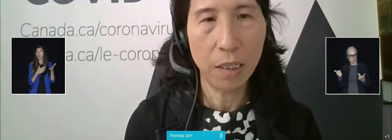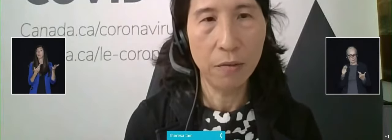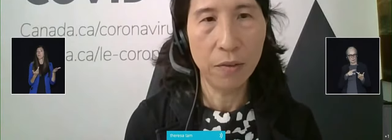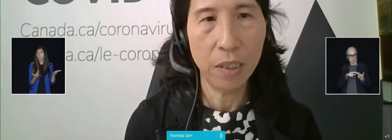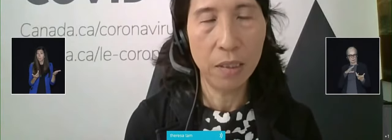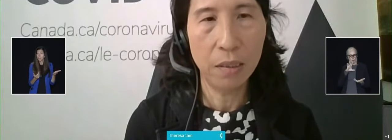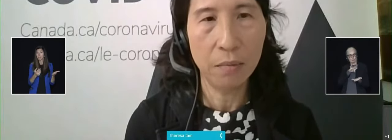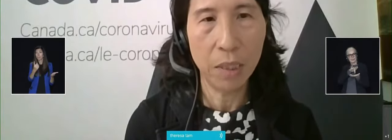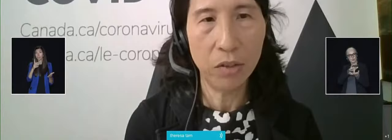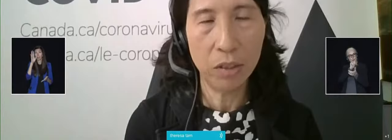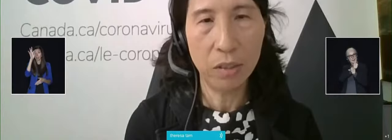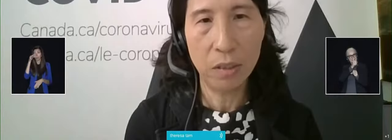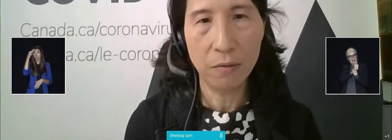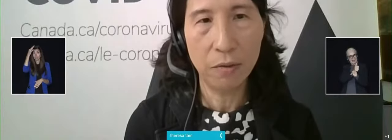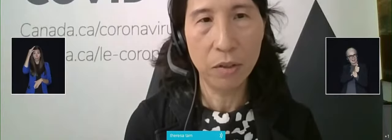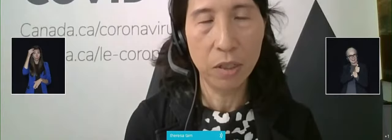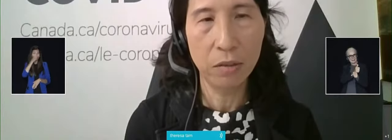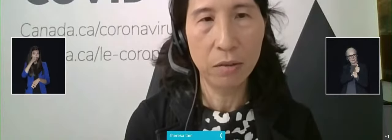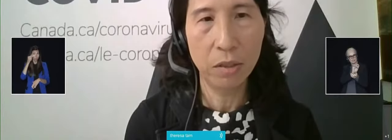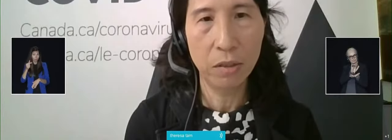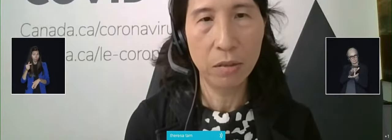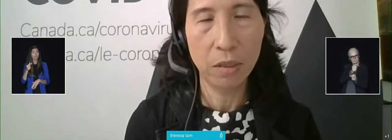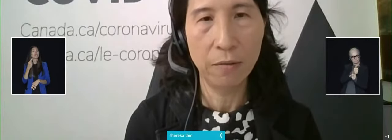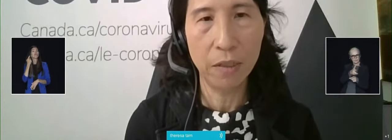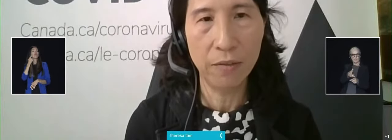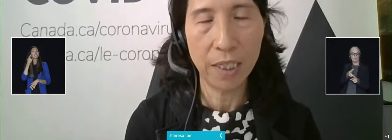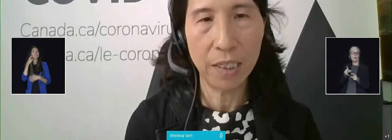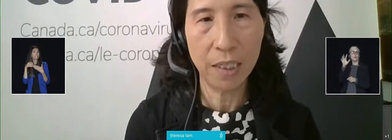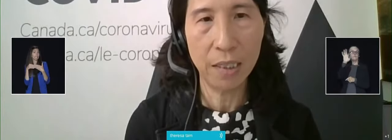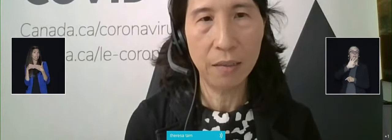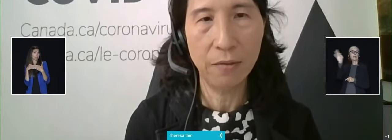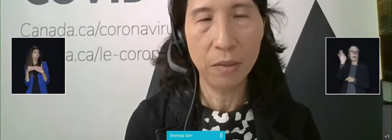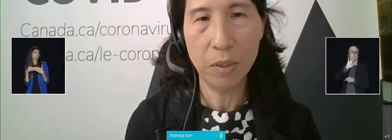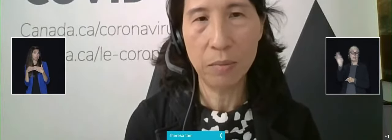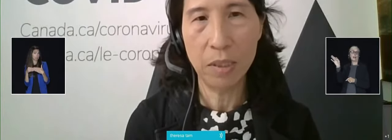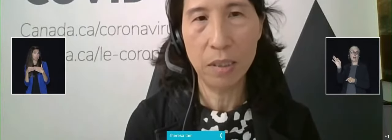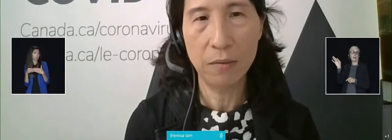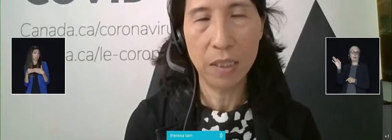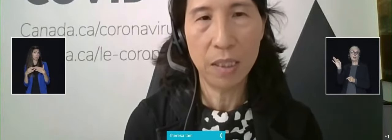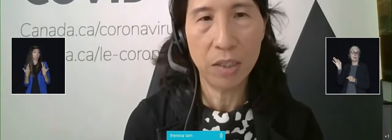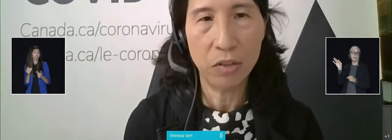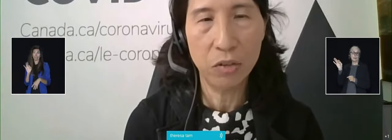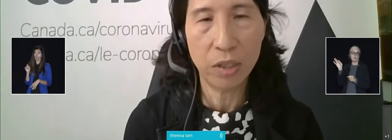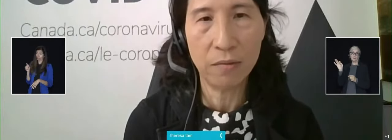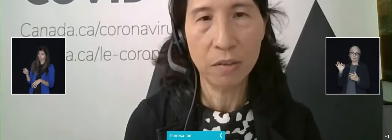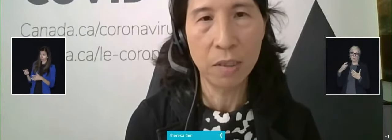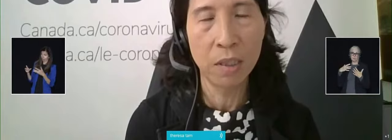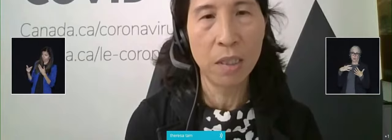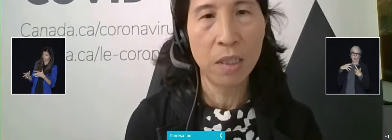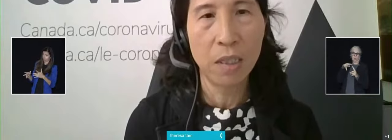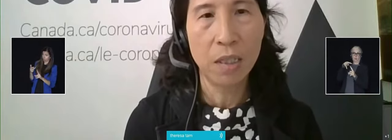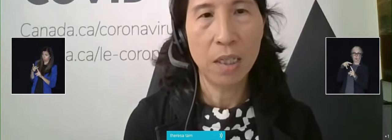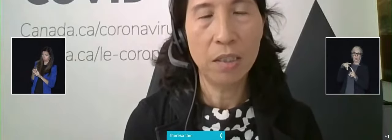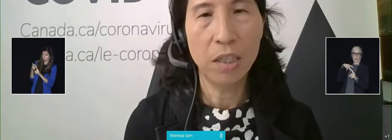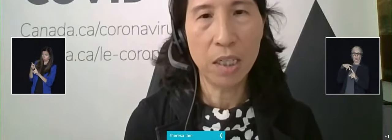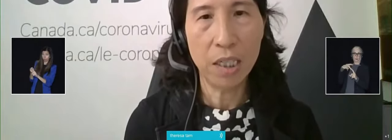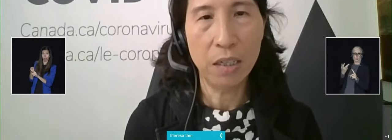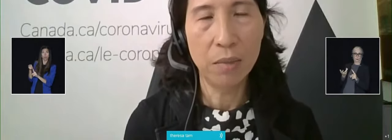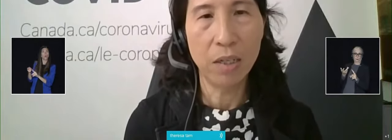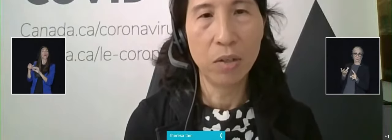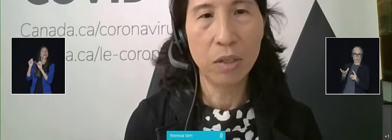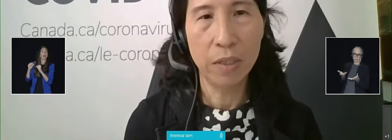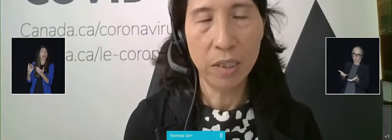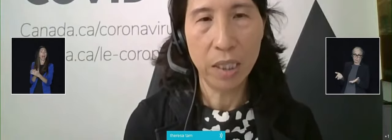we have eased measures for those who are fully vaccinated for the purposes of international travel. I